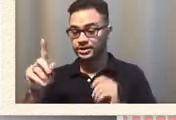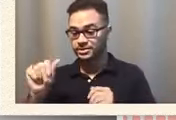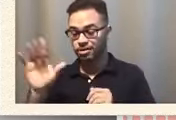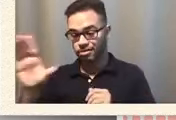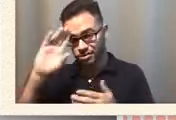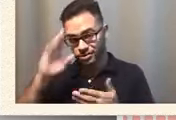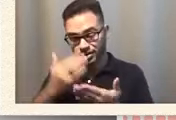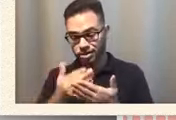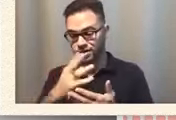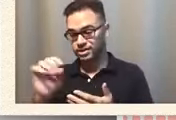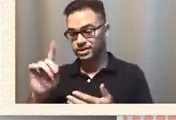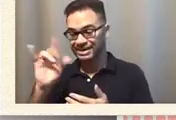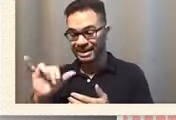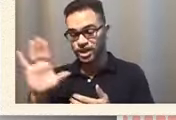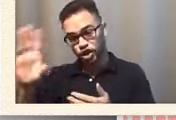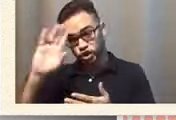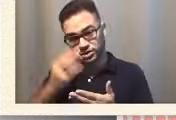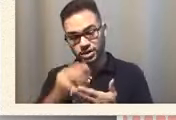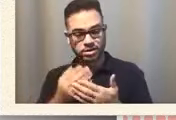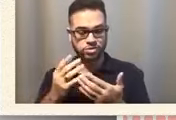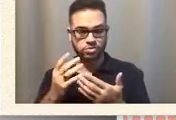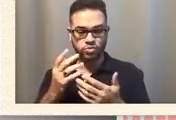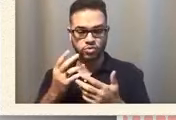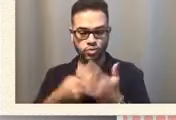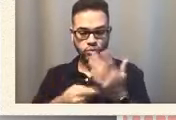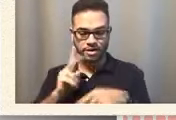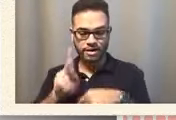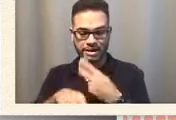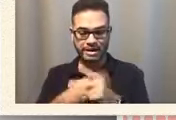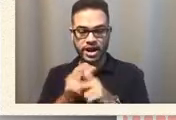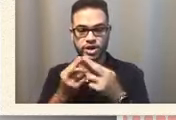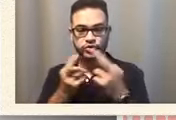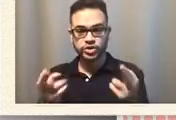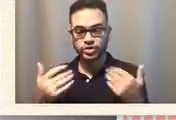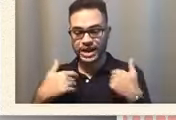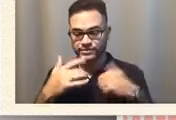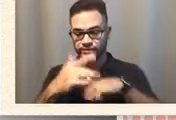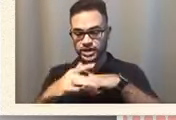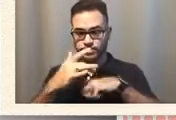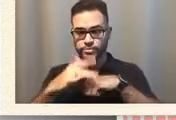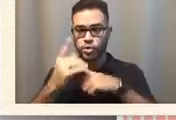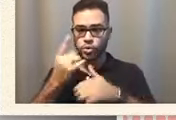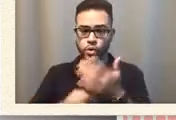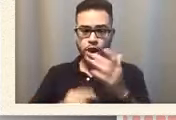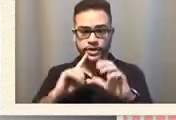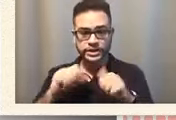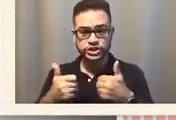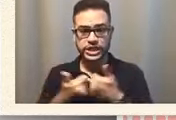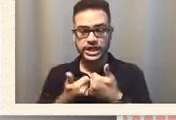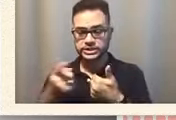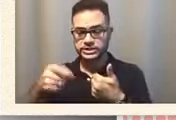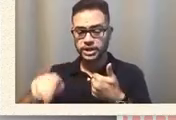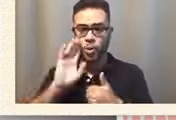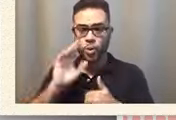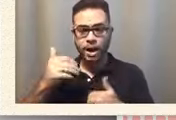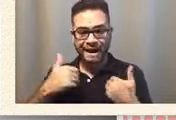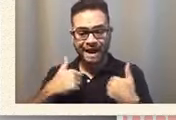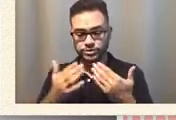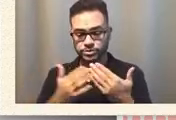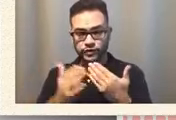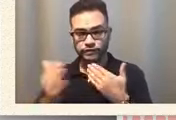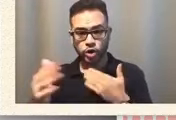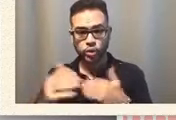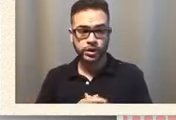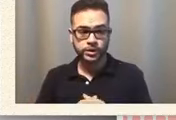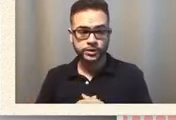what kind of resources are out there what are the challenges that they're going to have moving forward and then we have